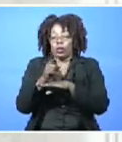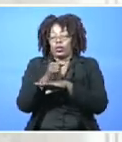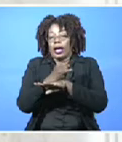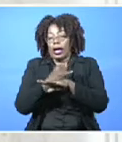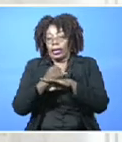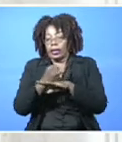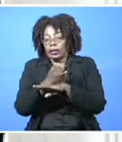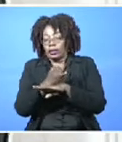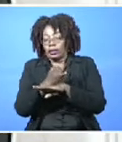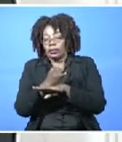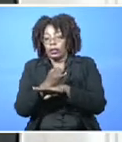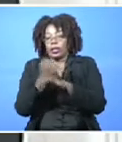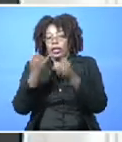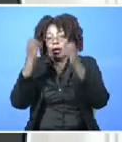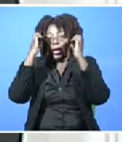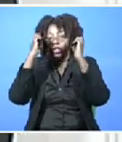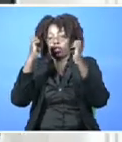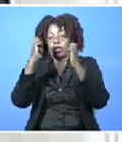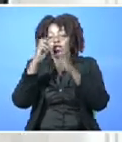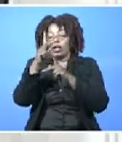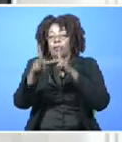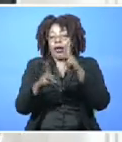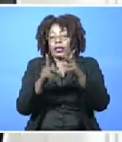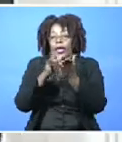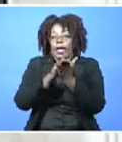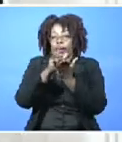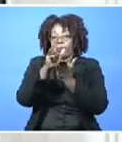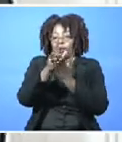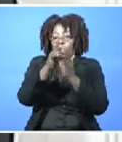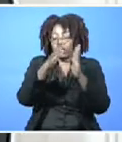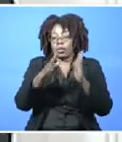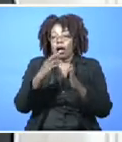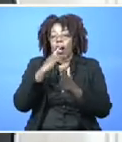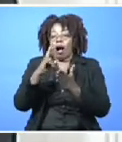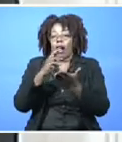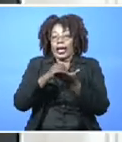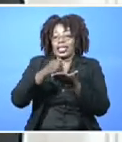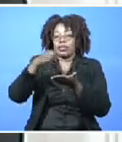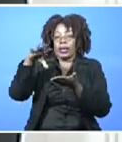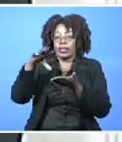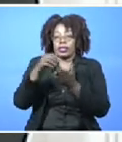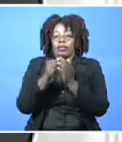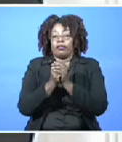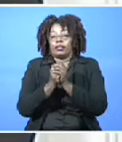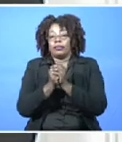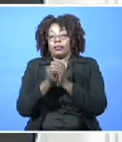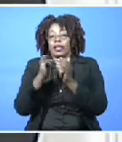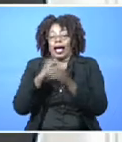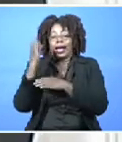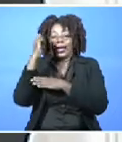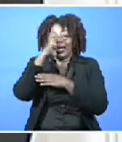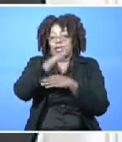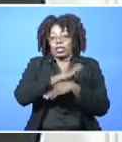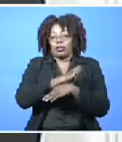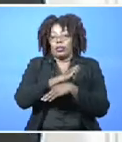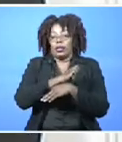educate the public that these airports are extremely expensive. I estimate,